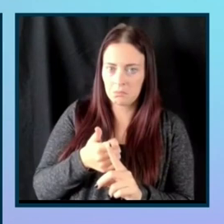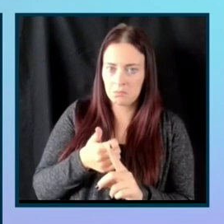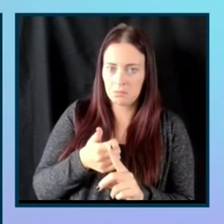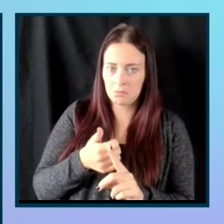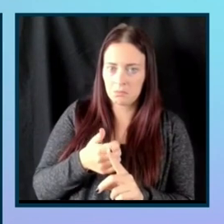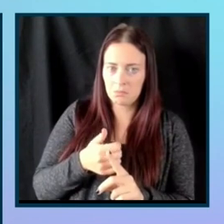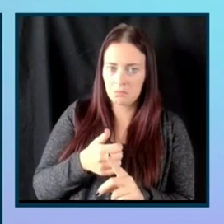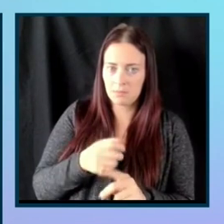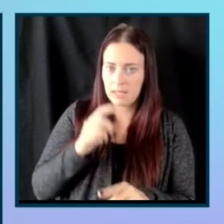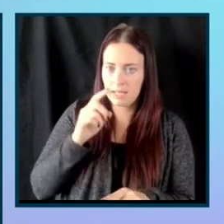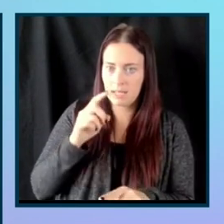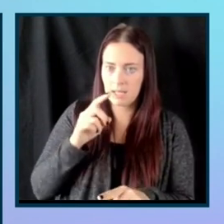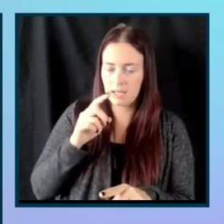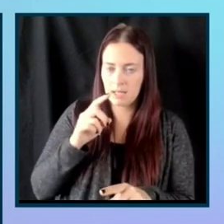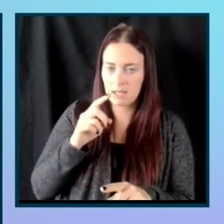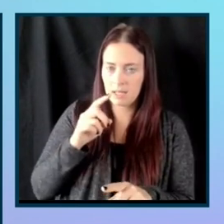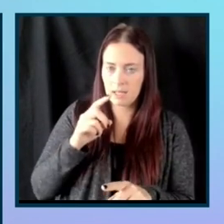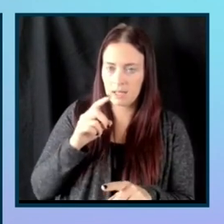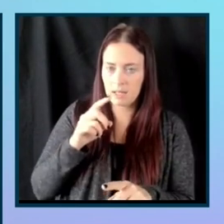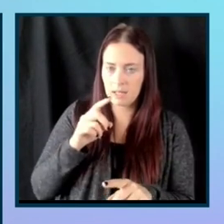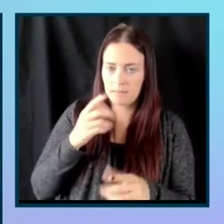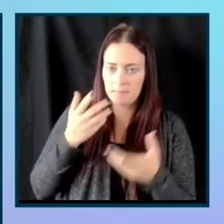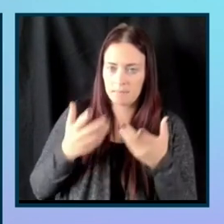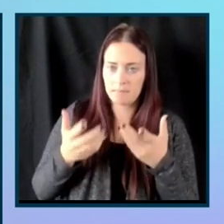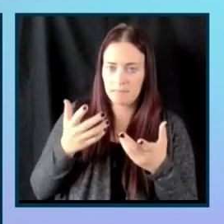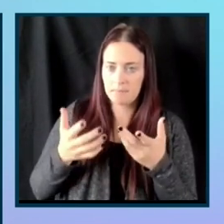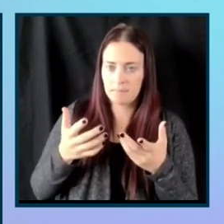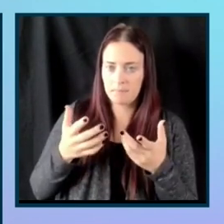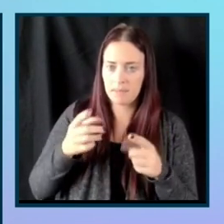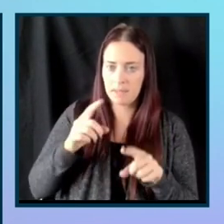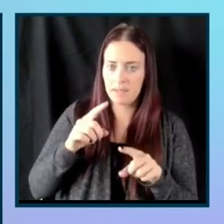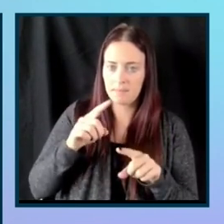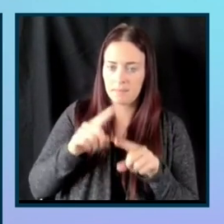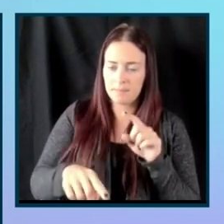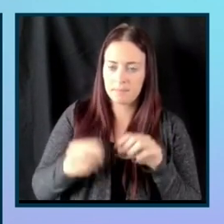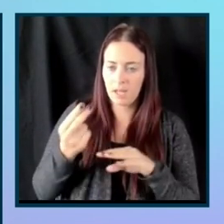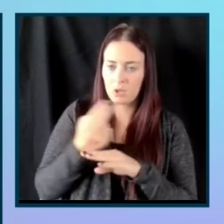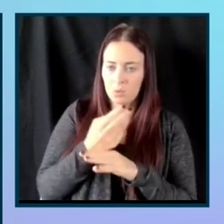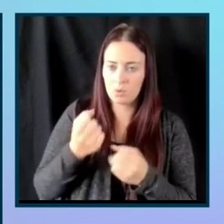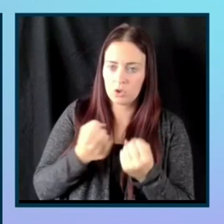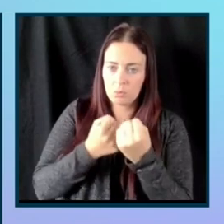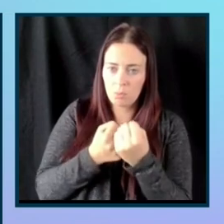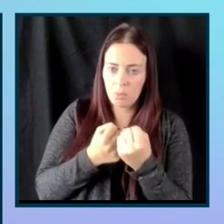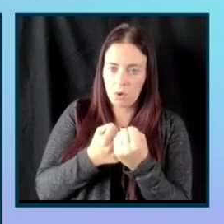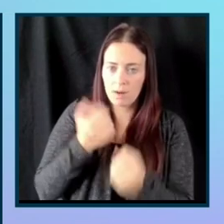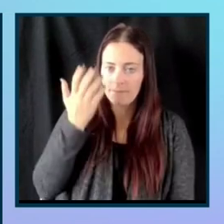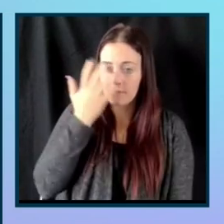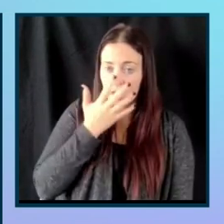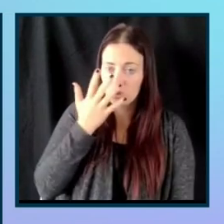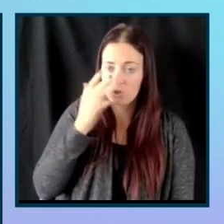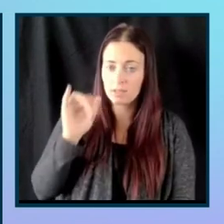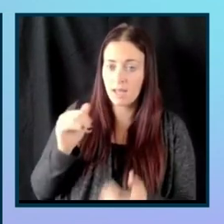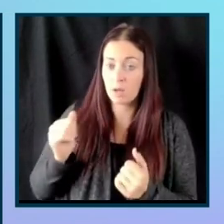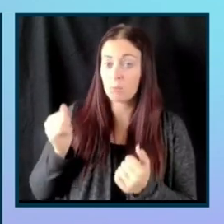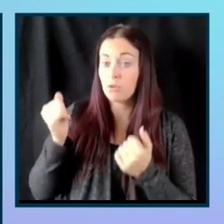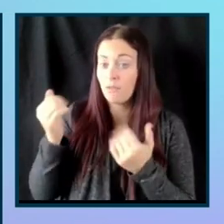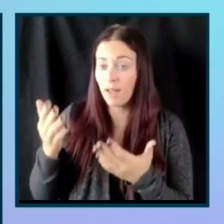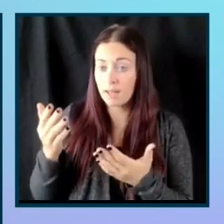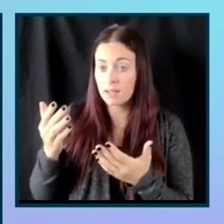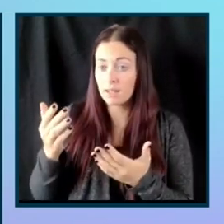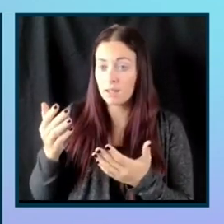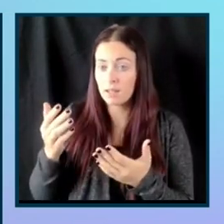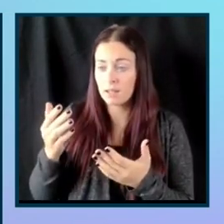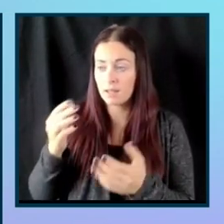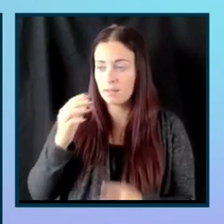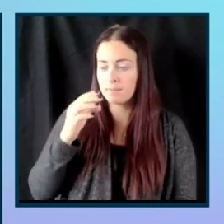you know, use the, some of the support features that are provided on the EA